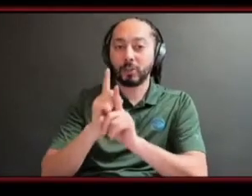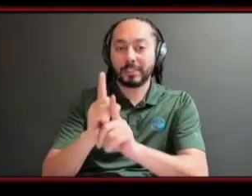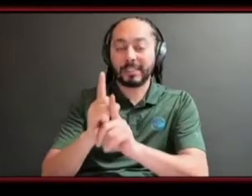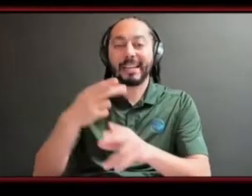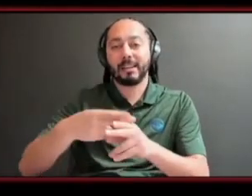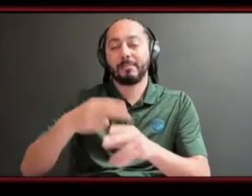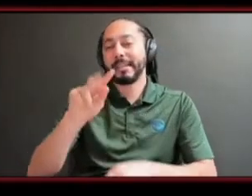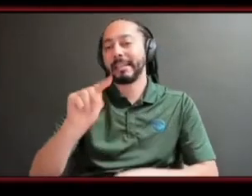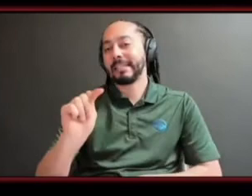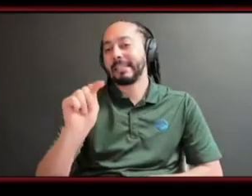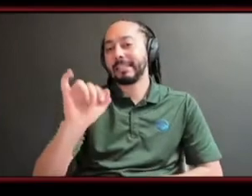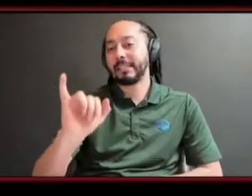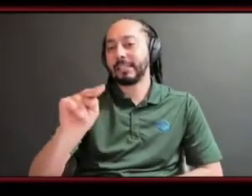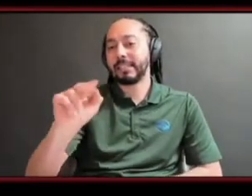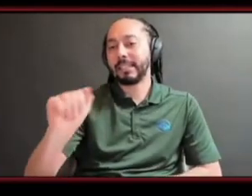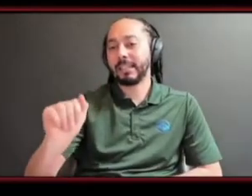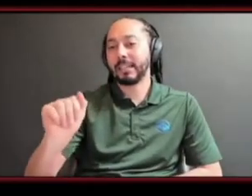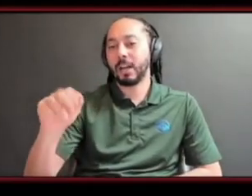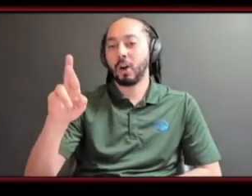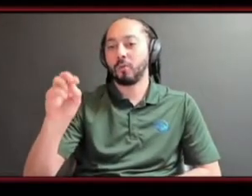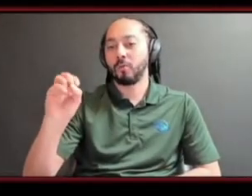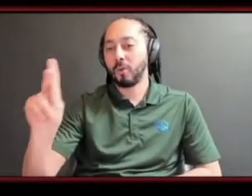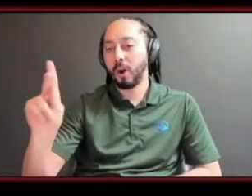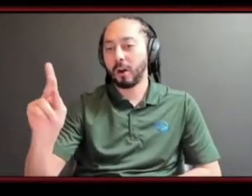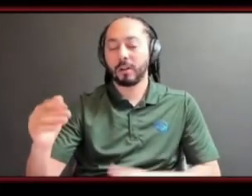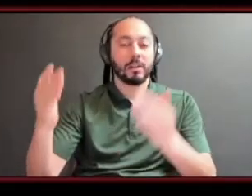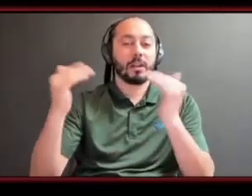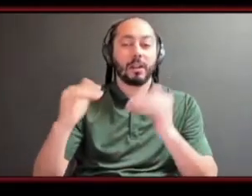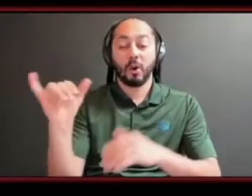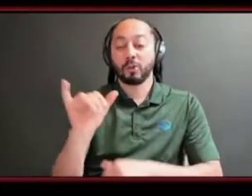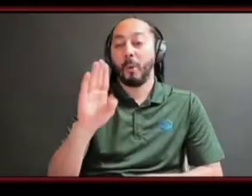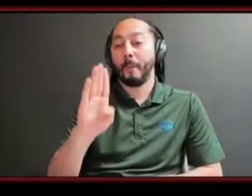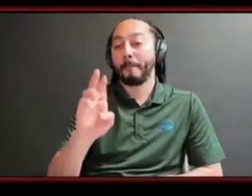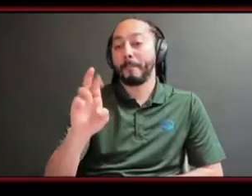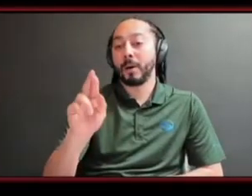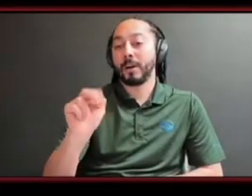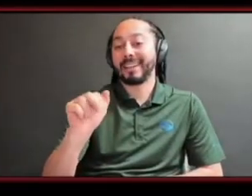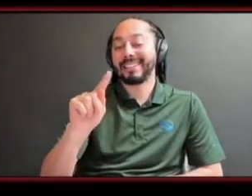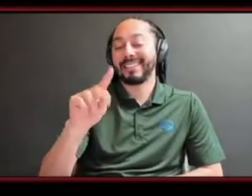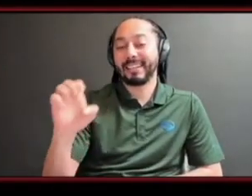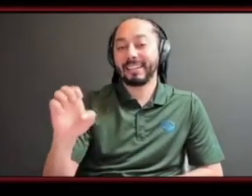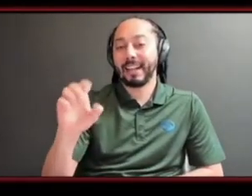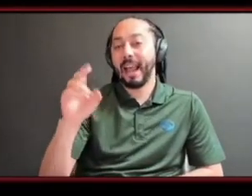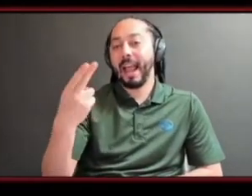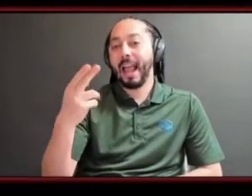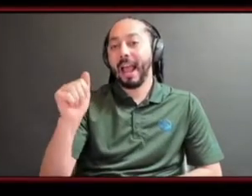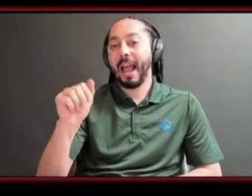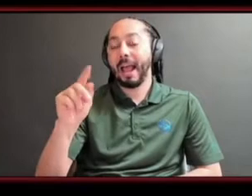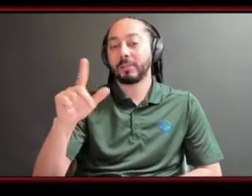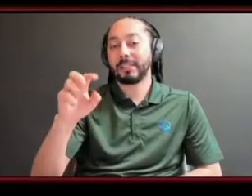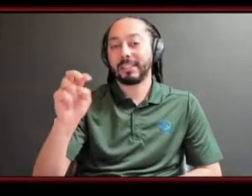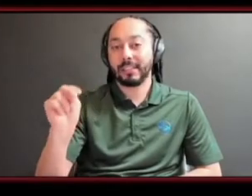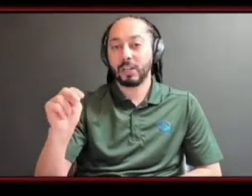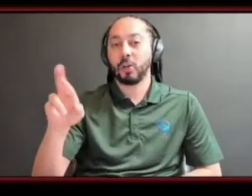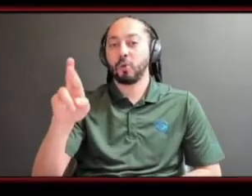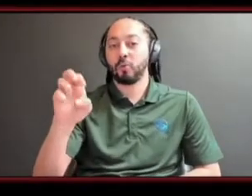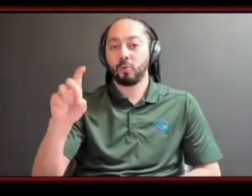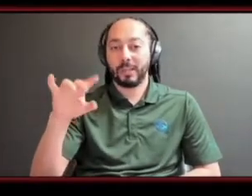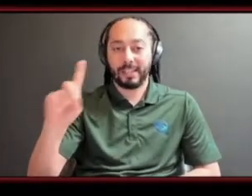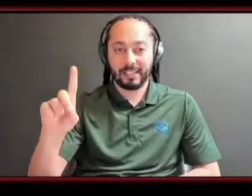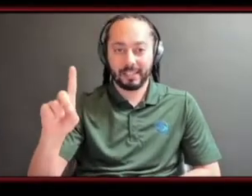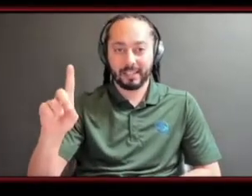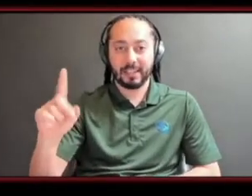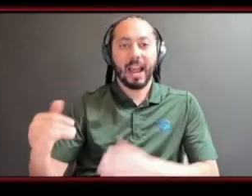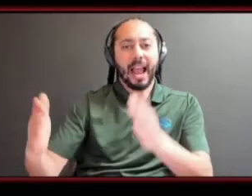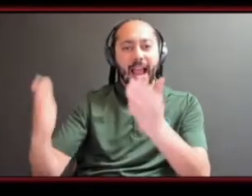our black community members bernadette hamilton reed and nina barnaby as well others to support my journey um